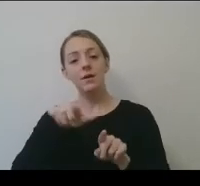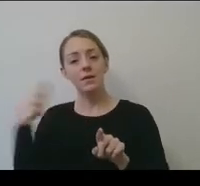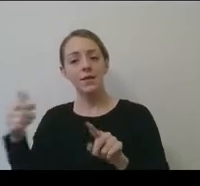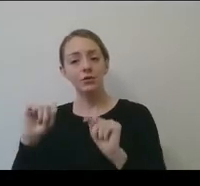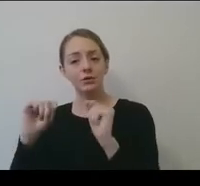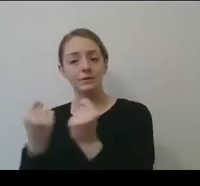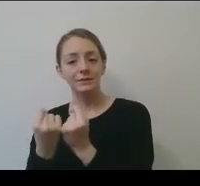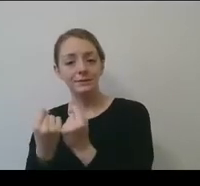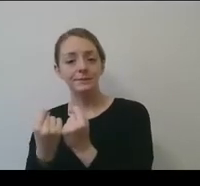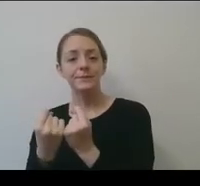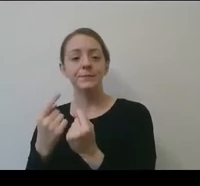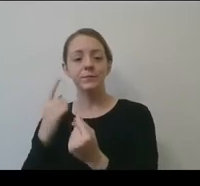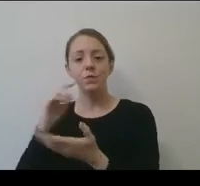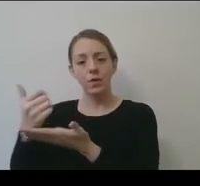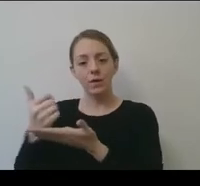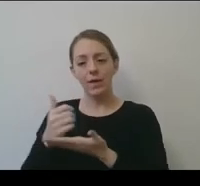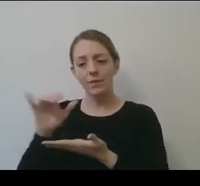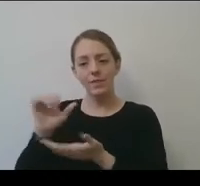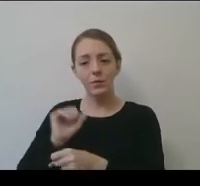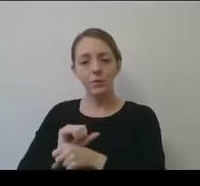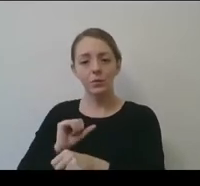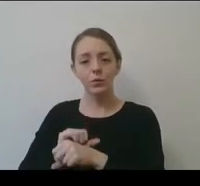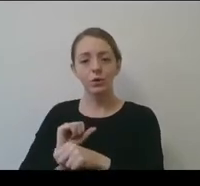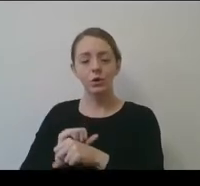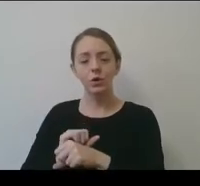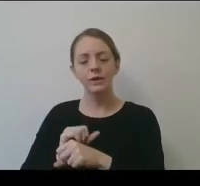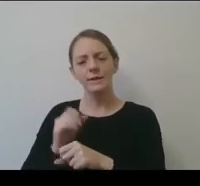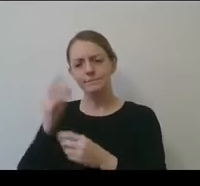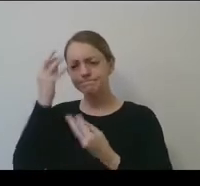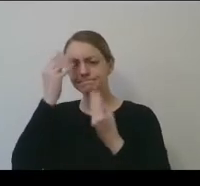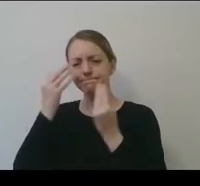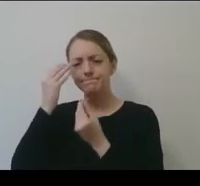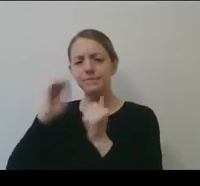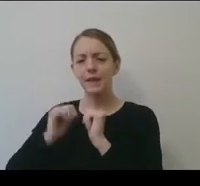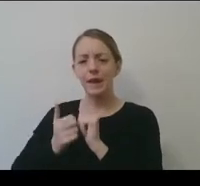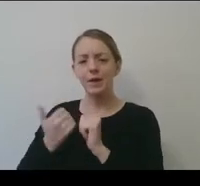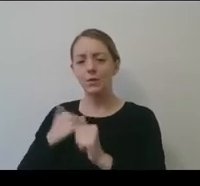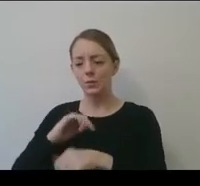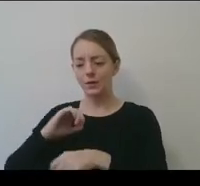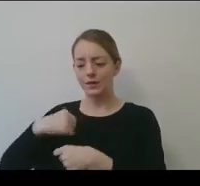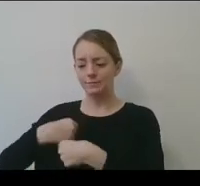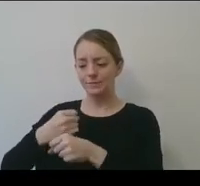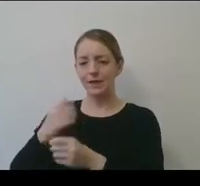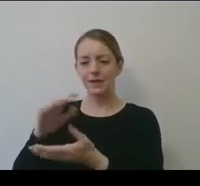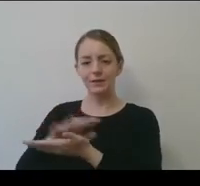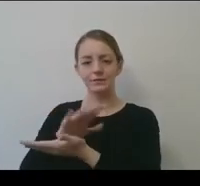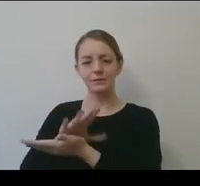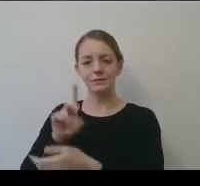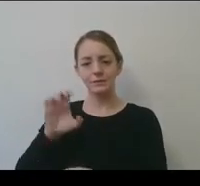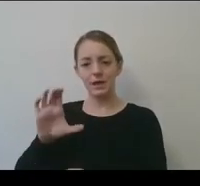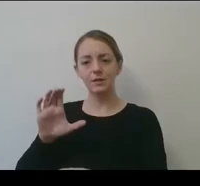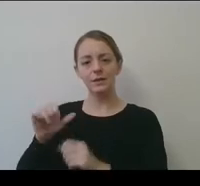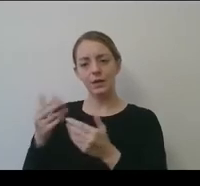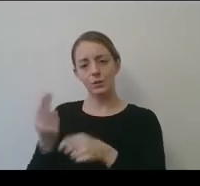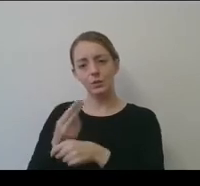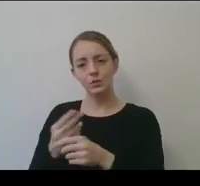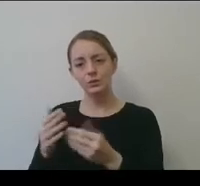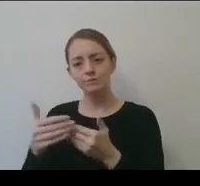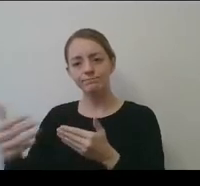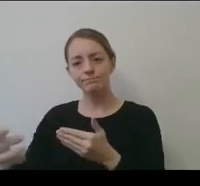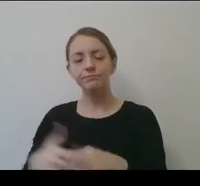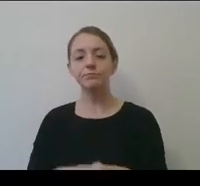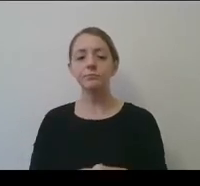in, in helping with that work and thinking through strategically how we create a document that can be used going forward. So I wanted to mention,